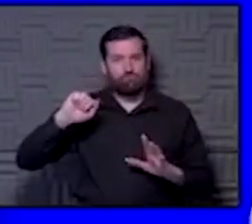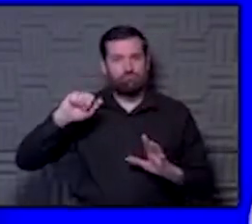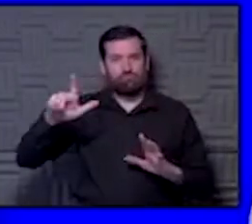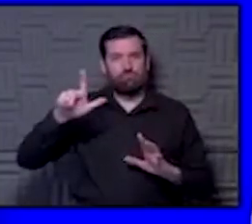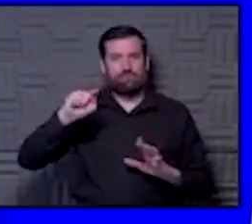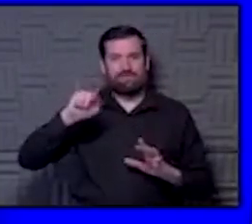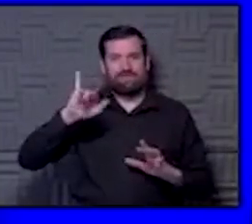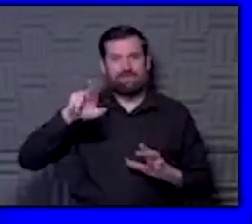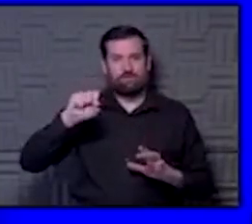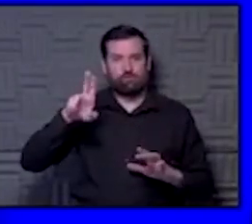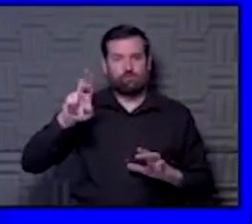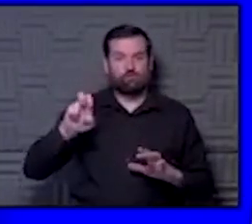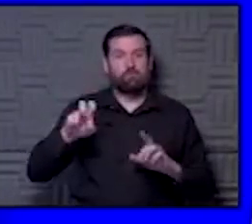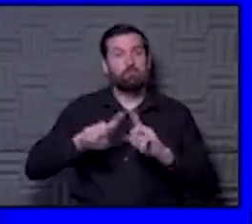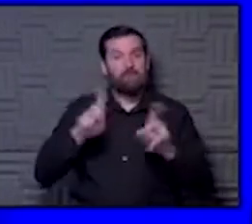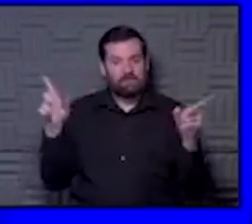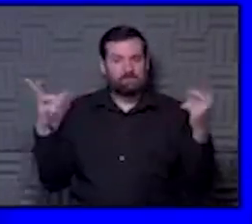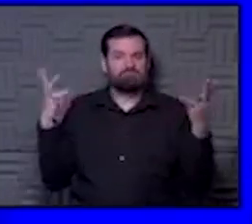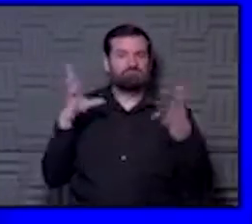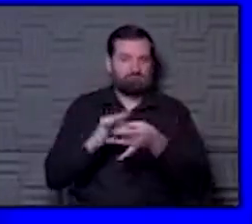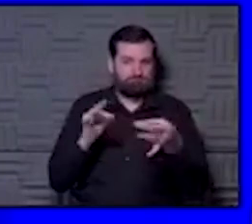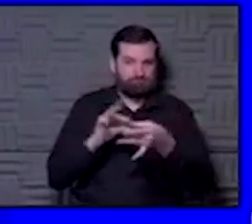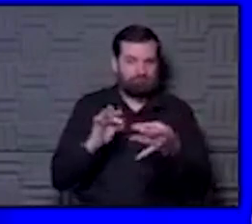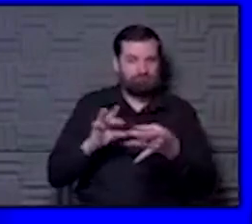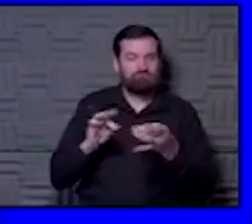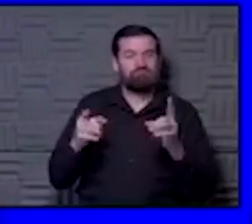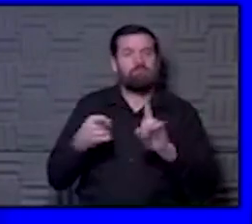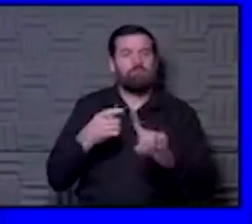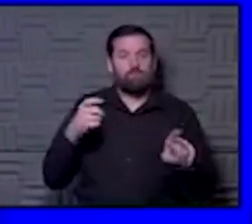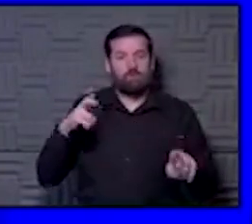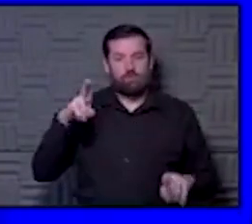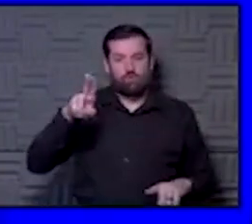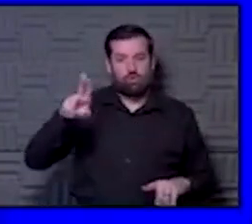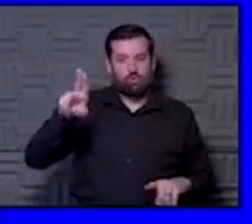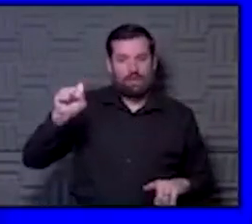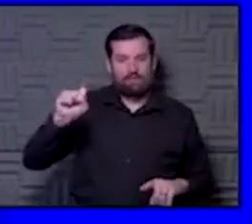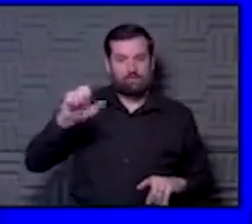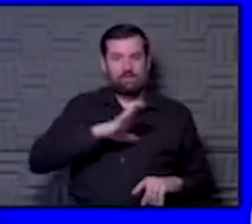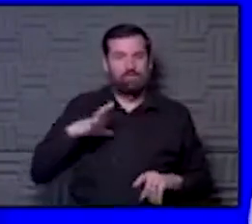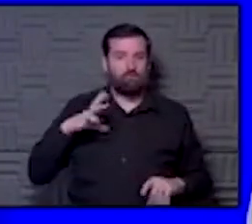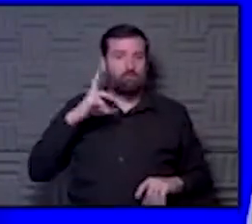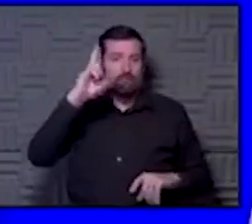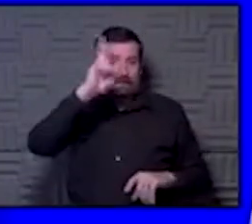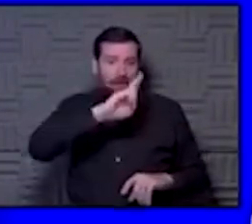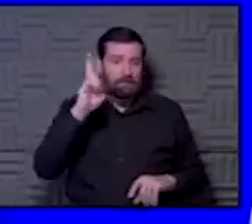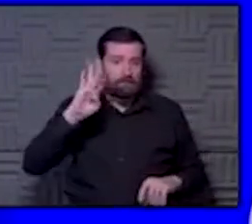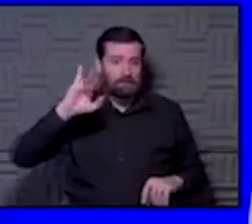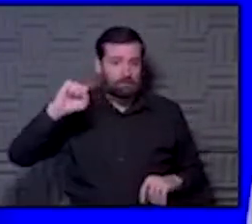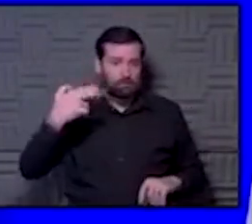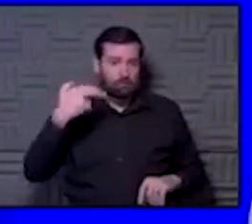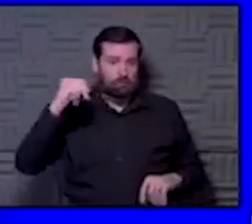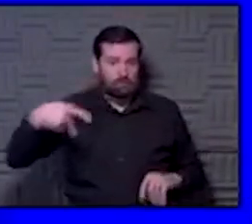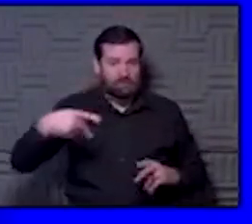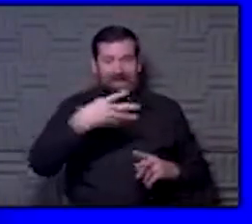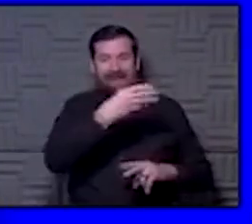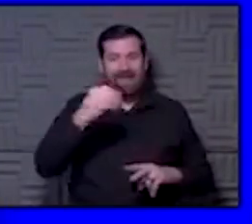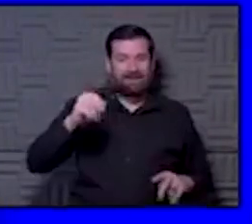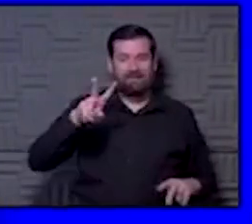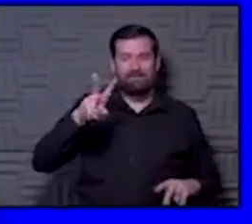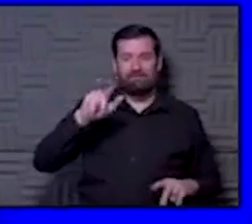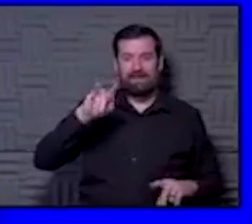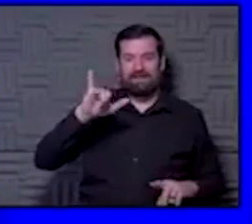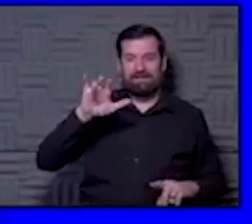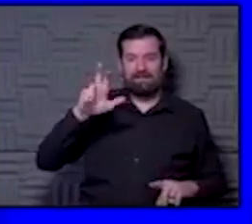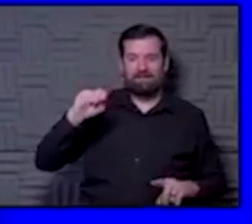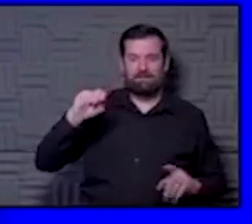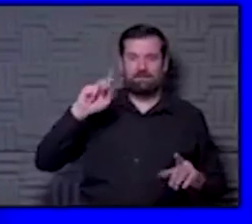have seen that there have been statements from the U.S. Conference of Catholic Bishops and the Vatican itself saying you are so far removed